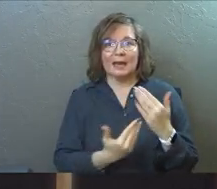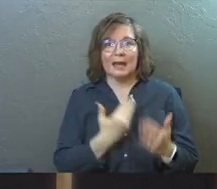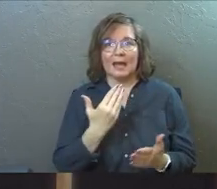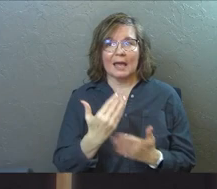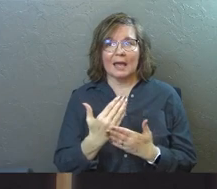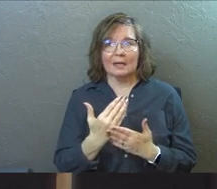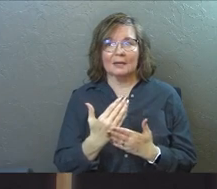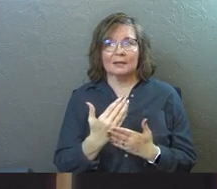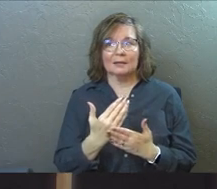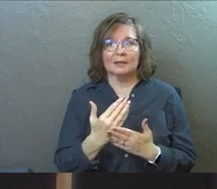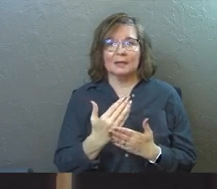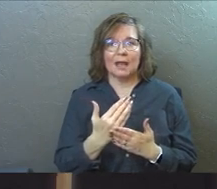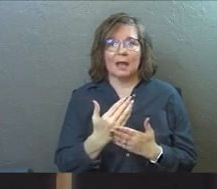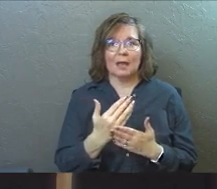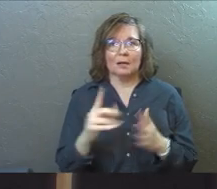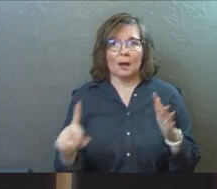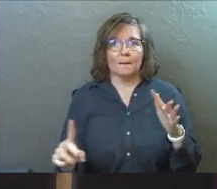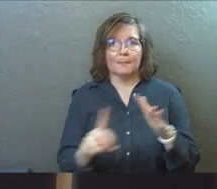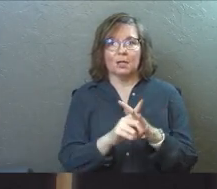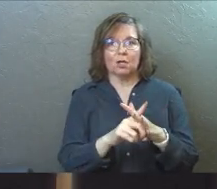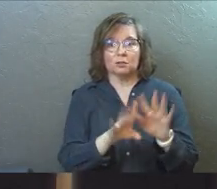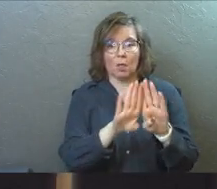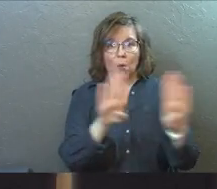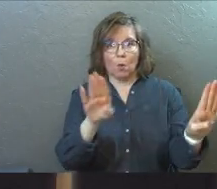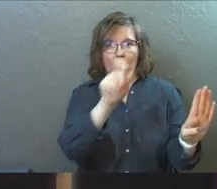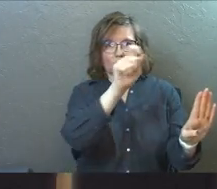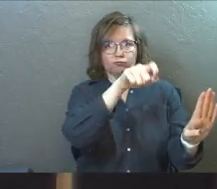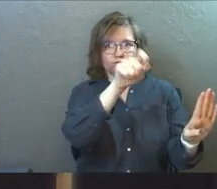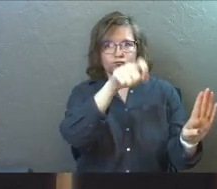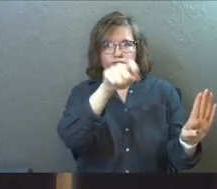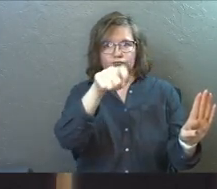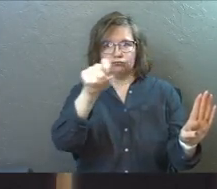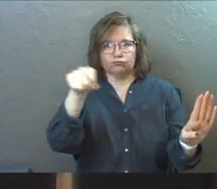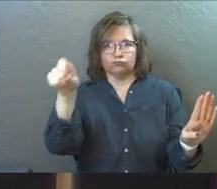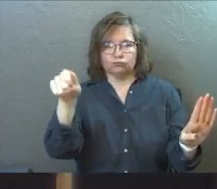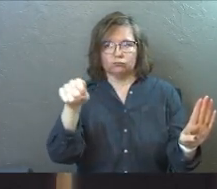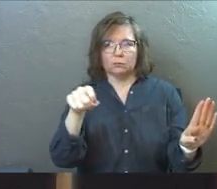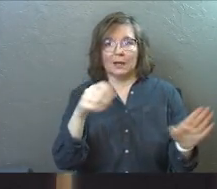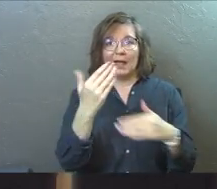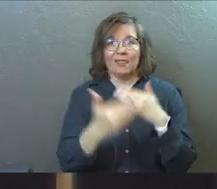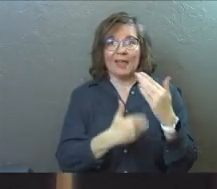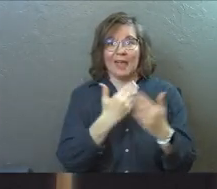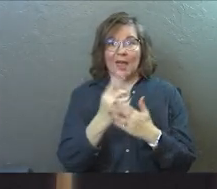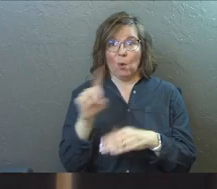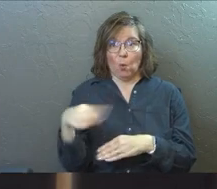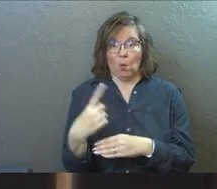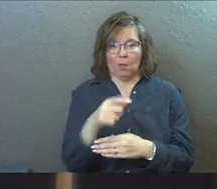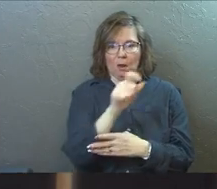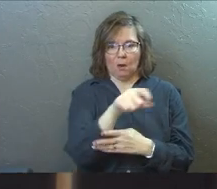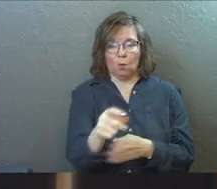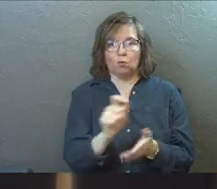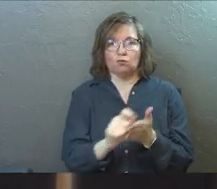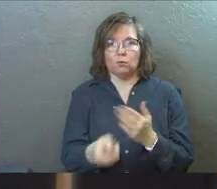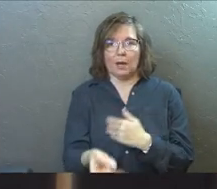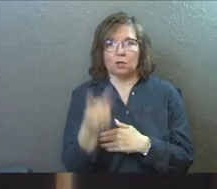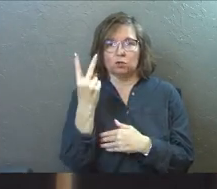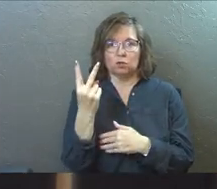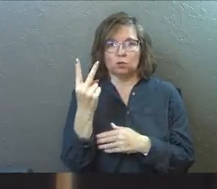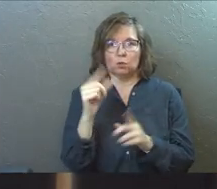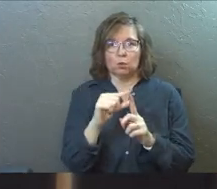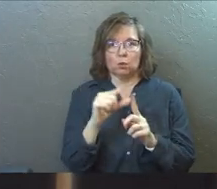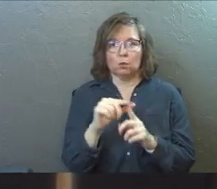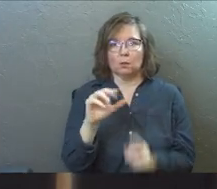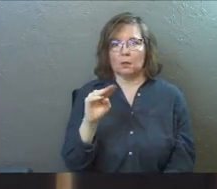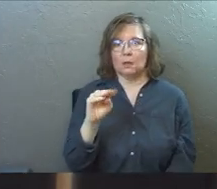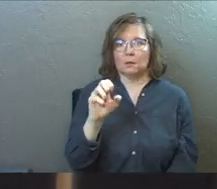riding on the wall. And the hand supernaturally writes these two words, Mene and